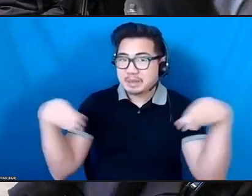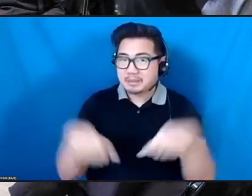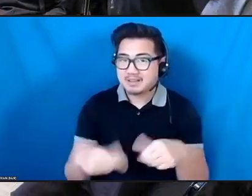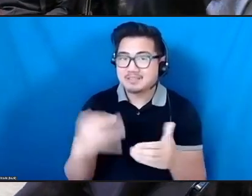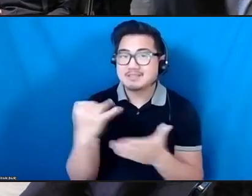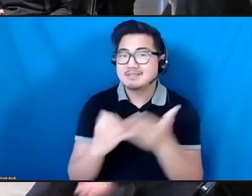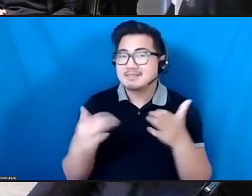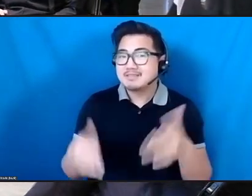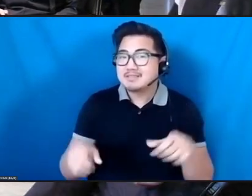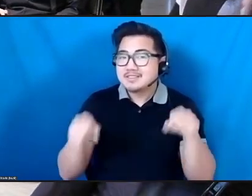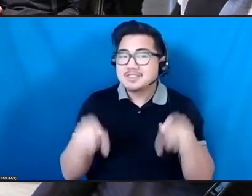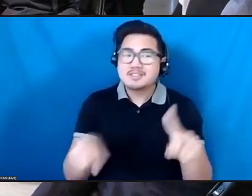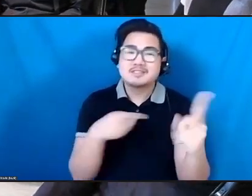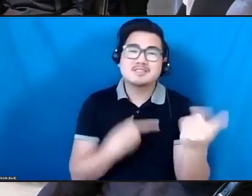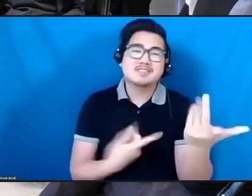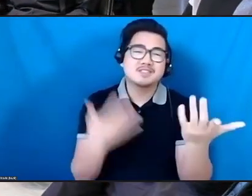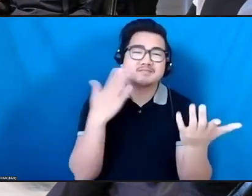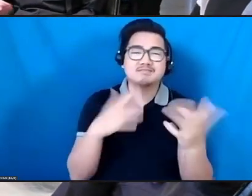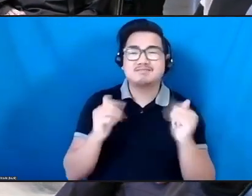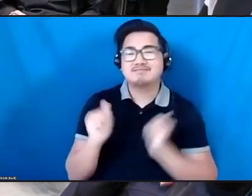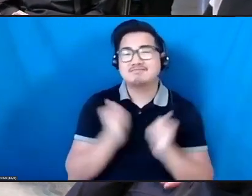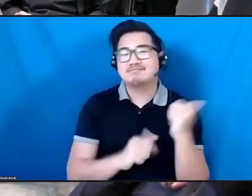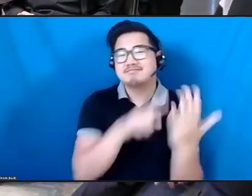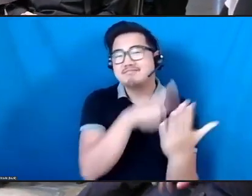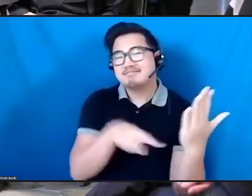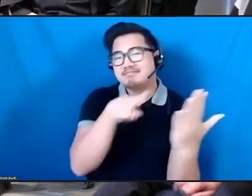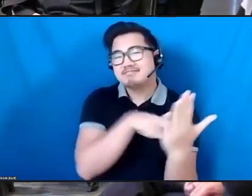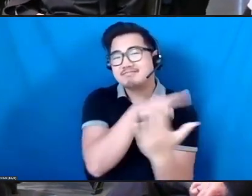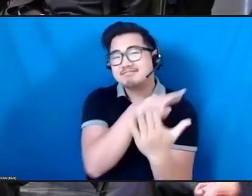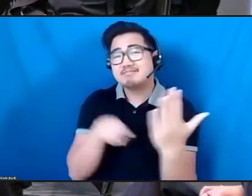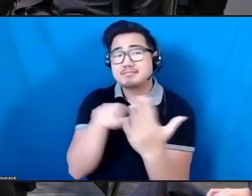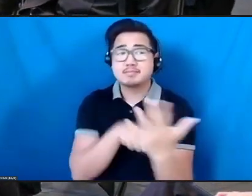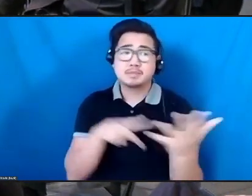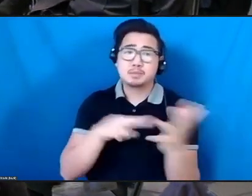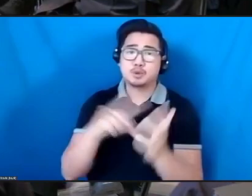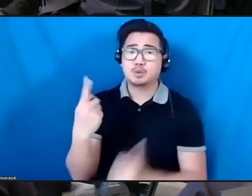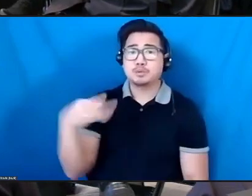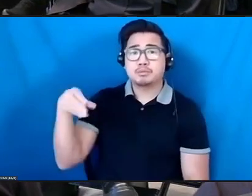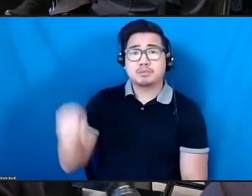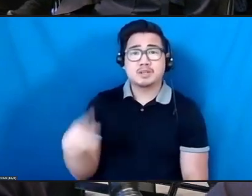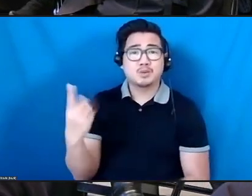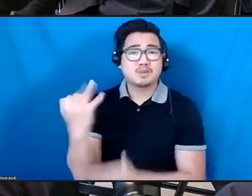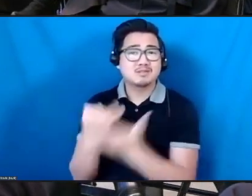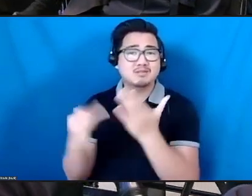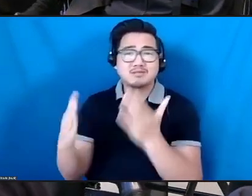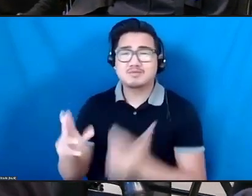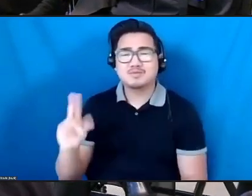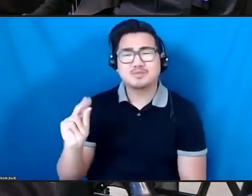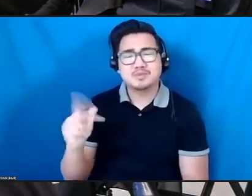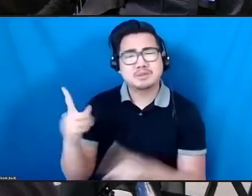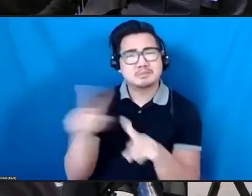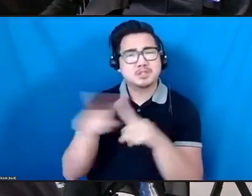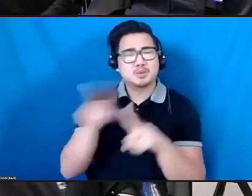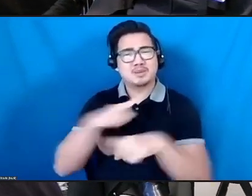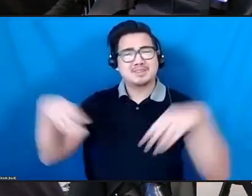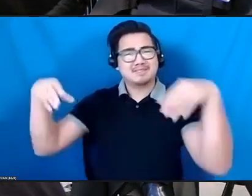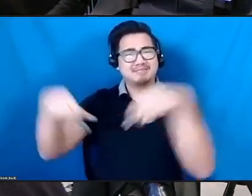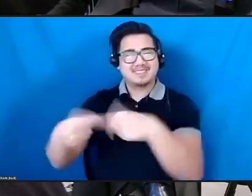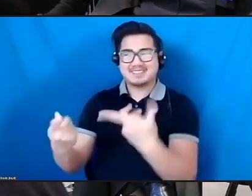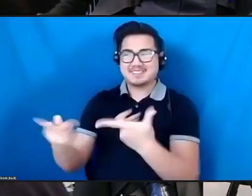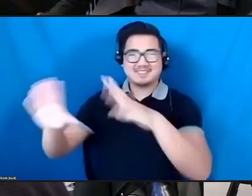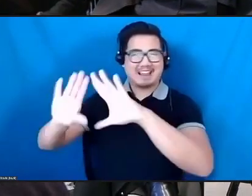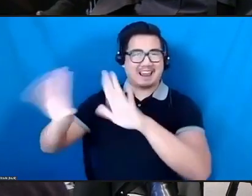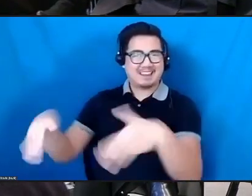cancellations, because you're not only paying one artist, you're paying the household the lively blood.